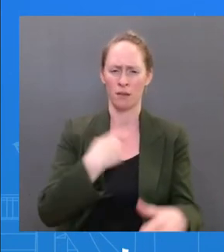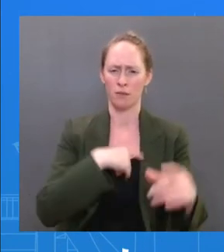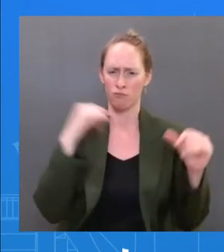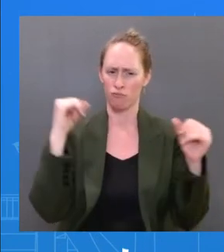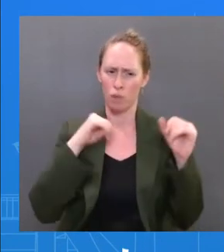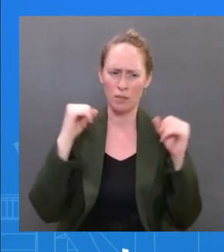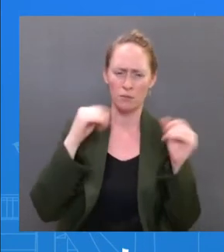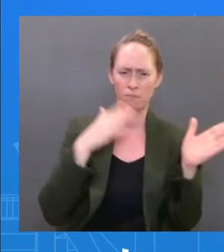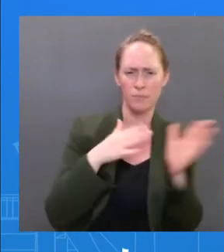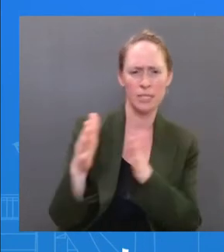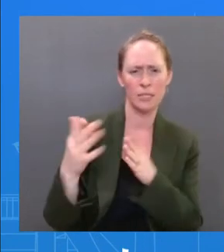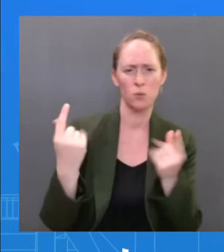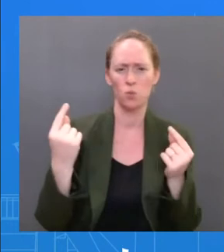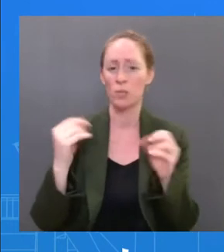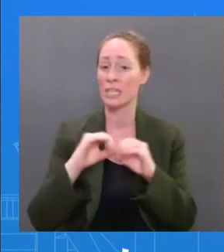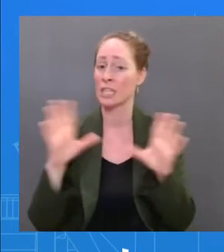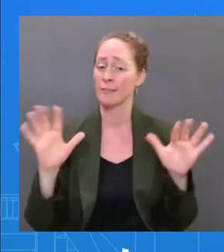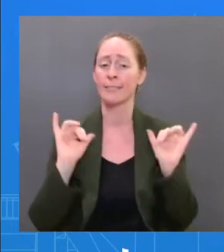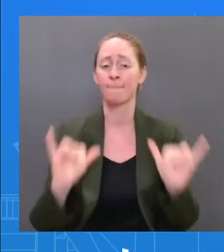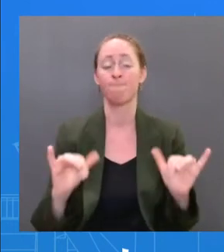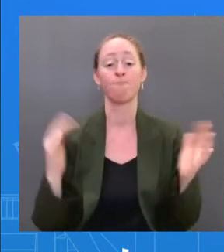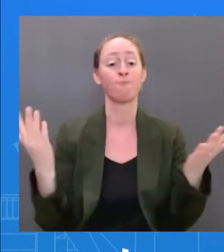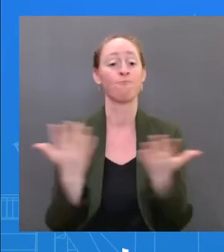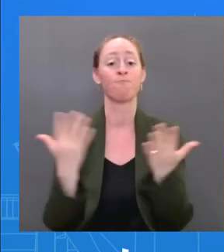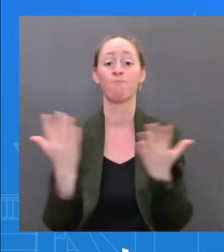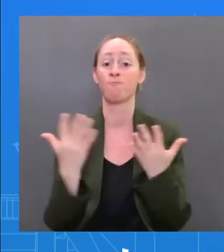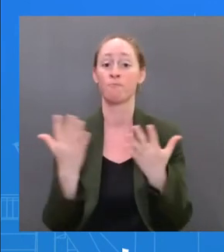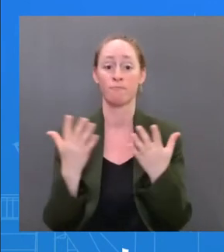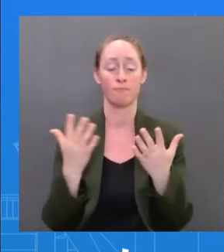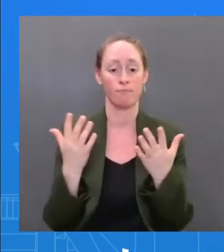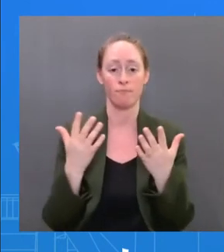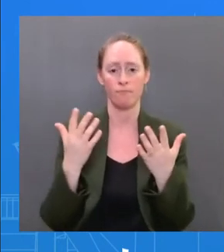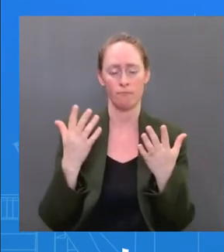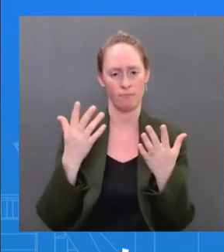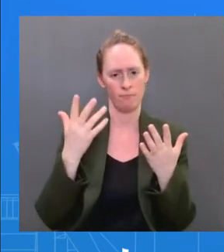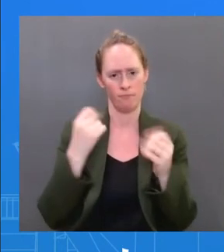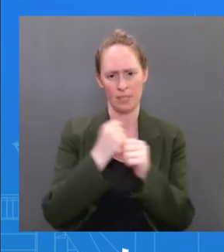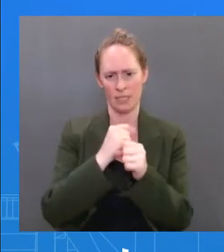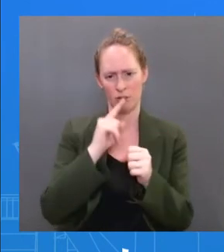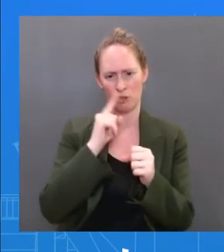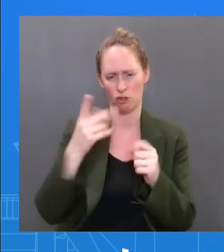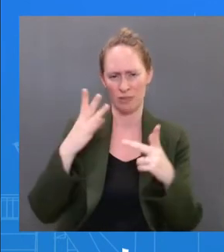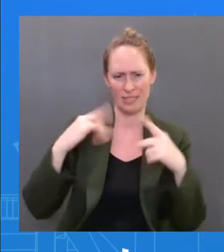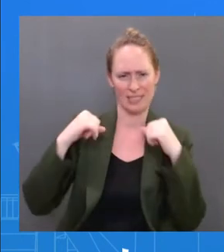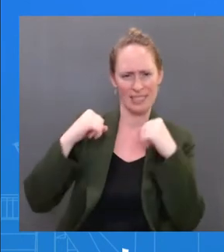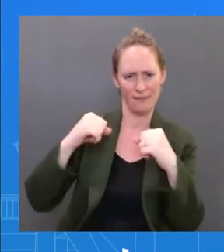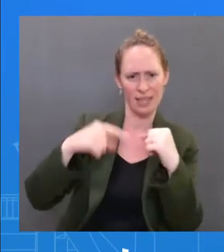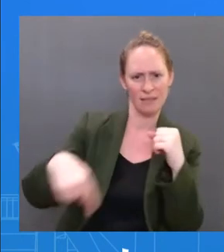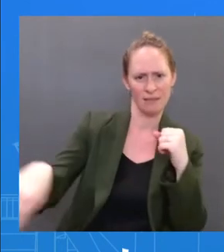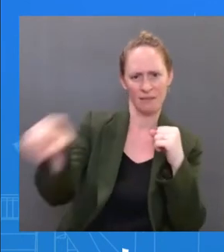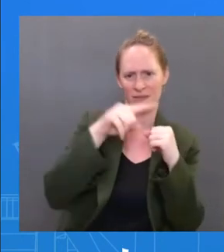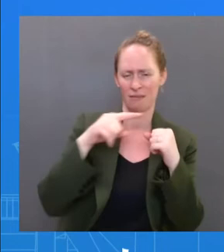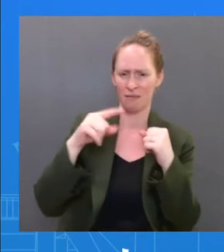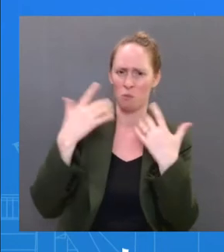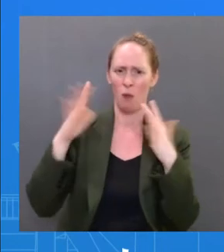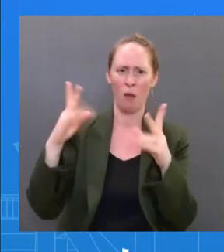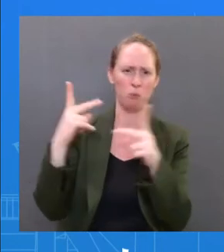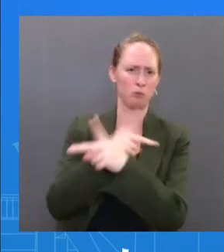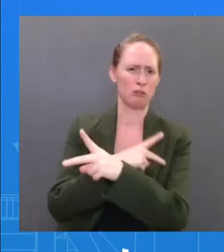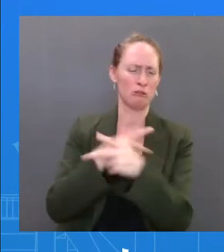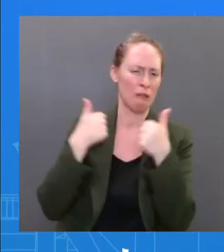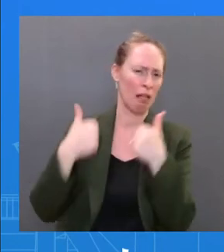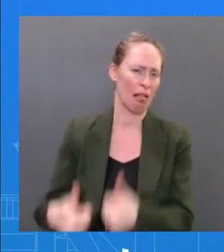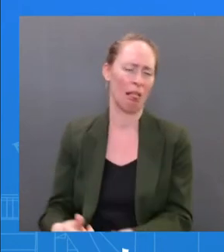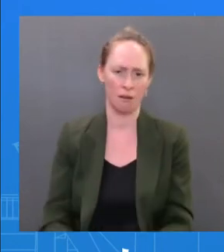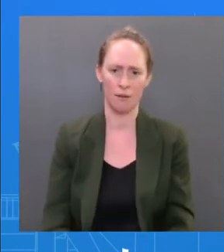Number one is prevent serious illness, which I think is essential. And that strategy, as you've heard me articulate, is a combination of